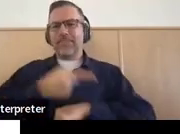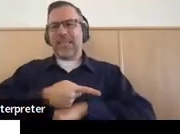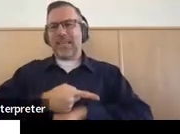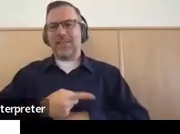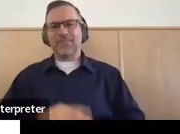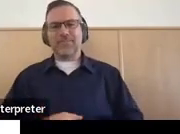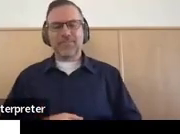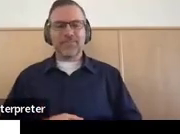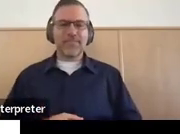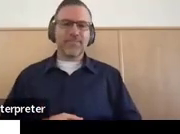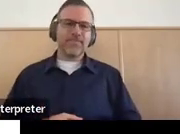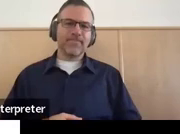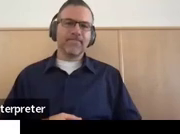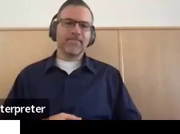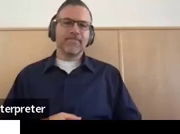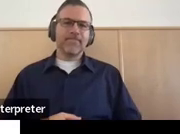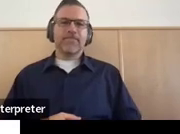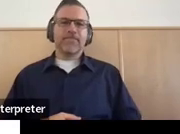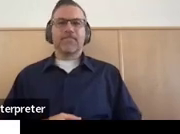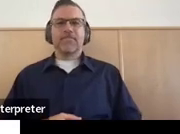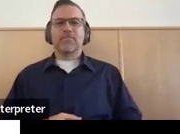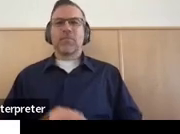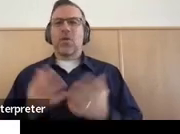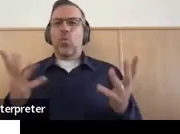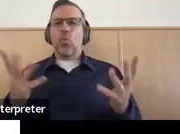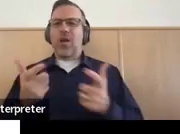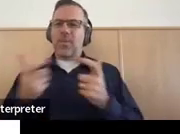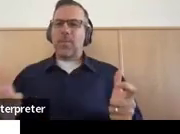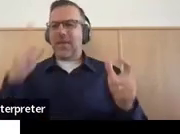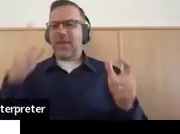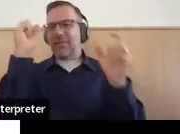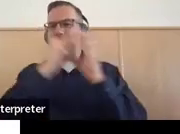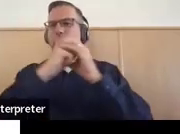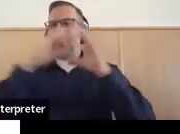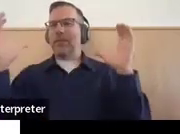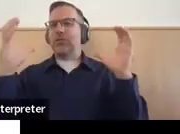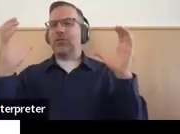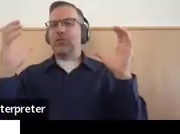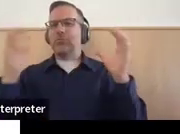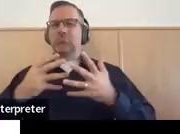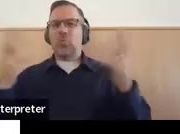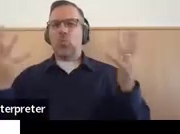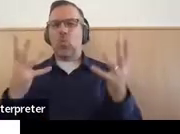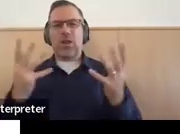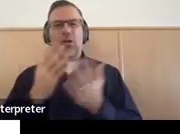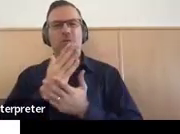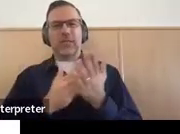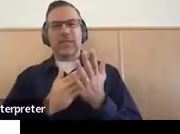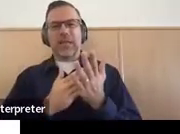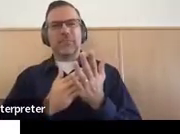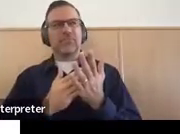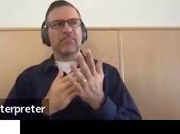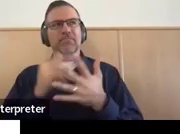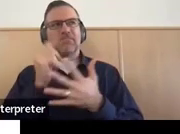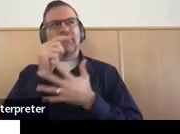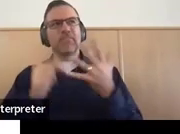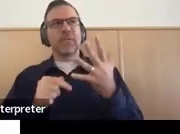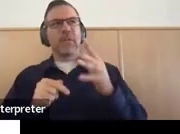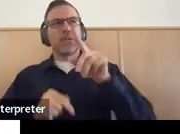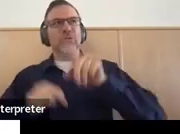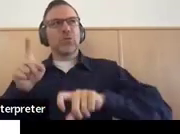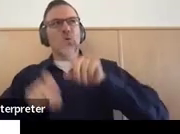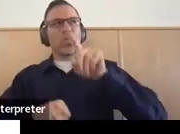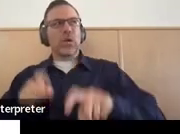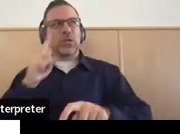So what is the big picture? What are some guiding questions that we can be asking ourselves as we